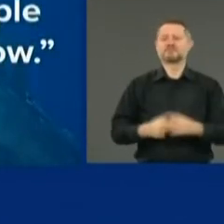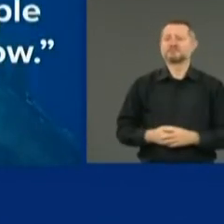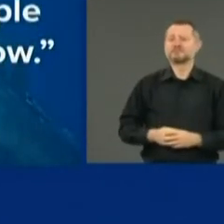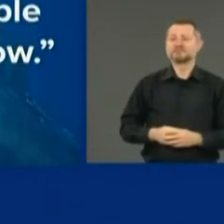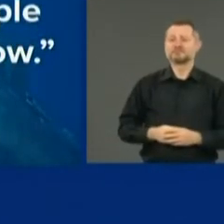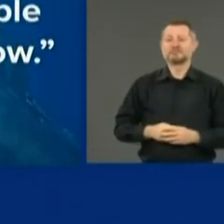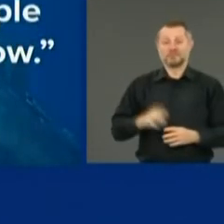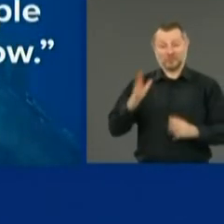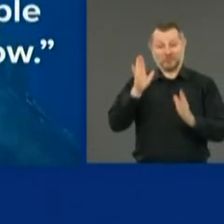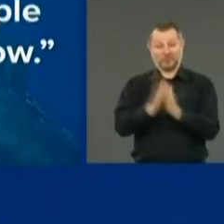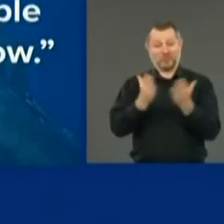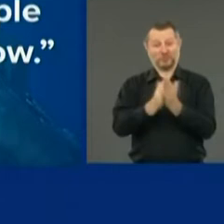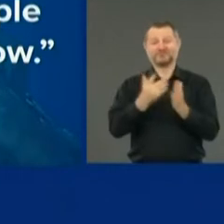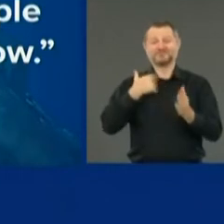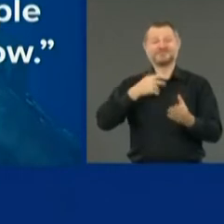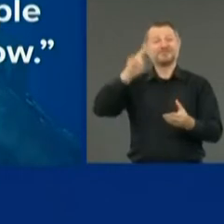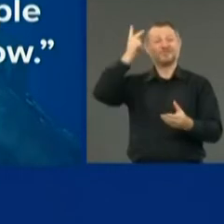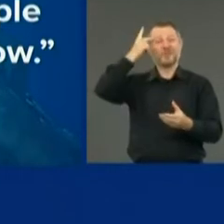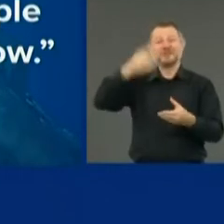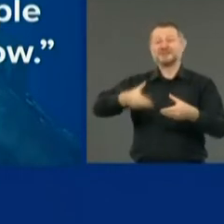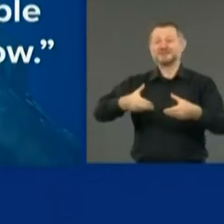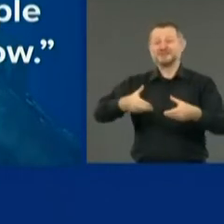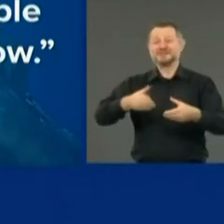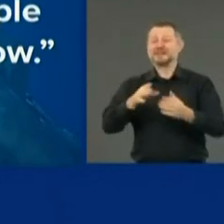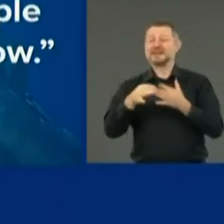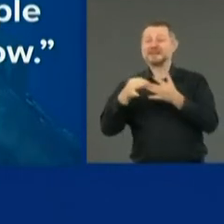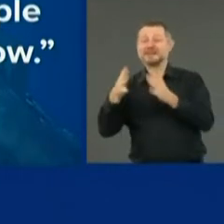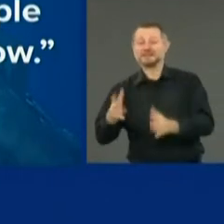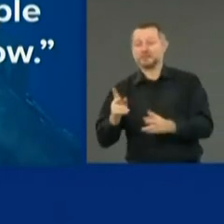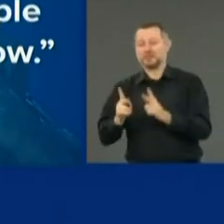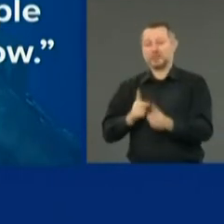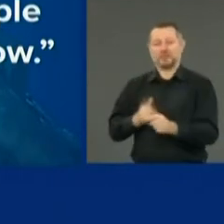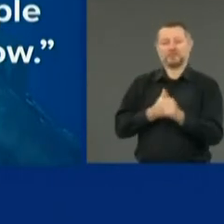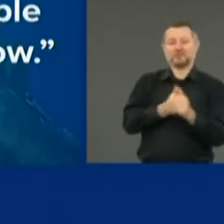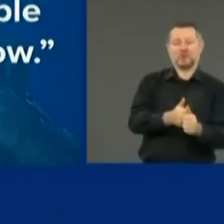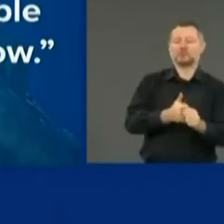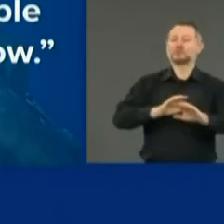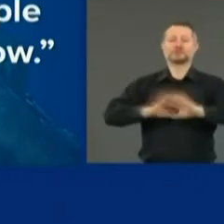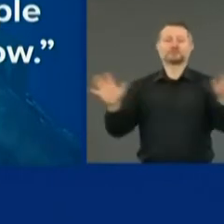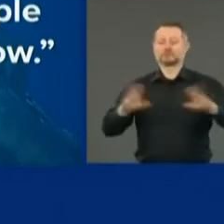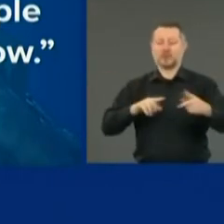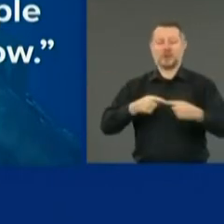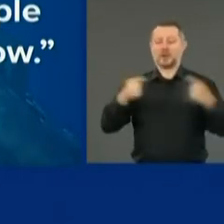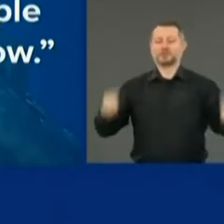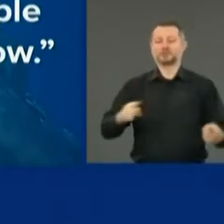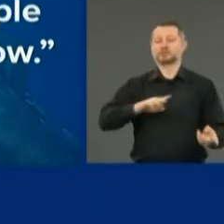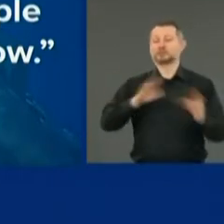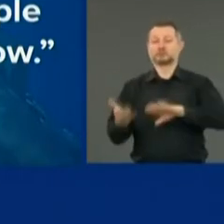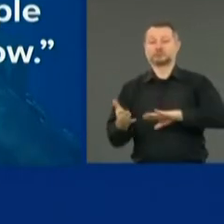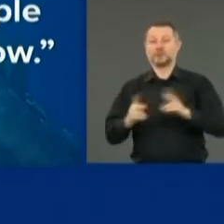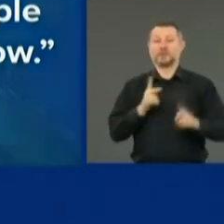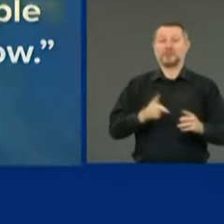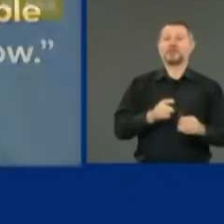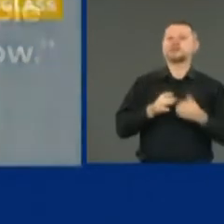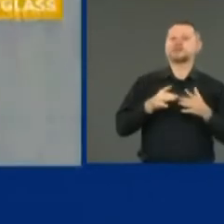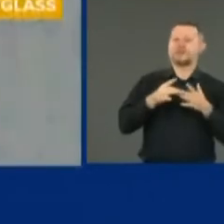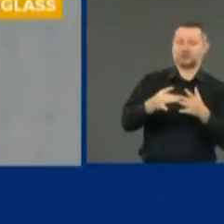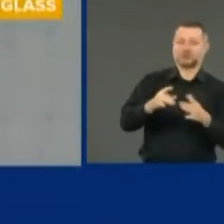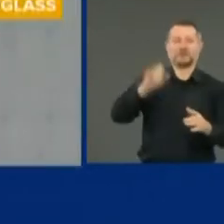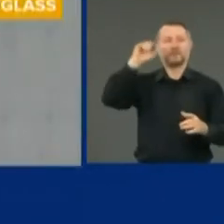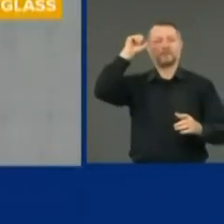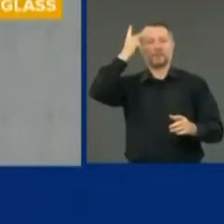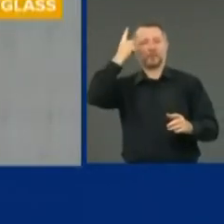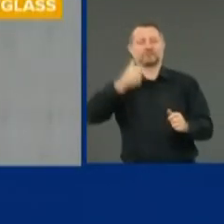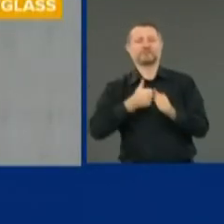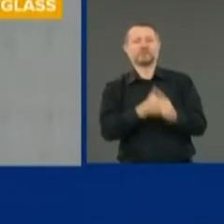politicians lead and the people follow. No, it is often the people who lead and the politicians who follow. A.J. Parkinson, more wisdom from A.J.